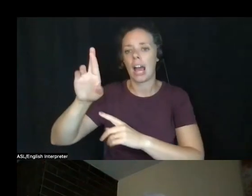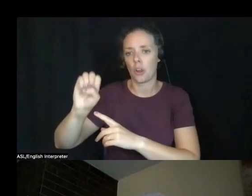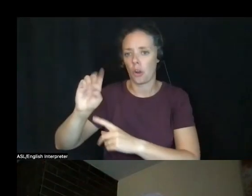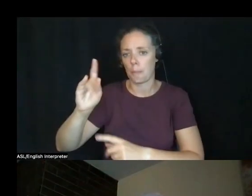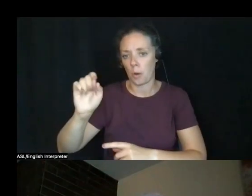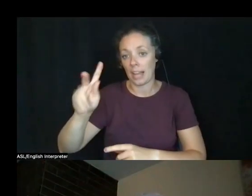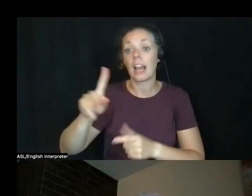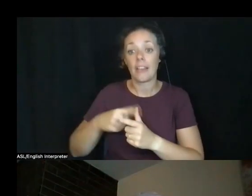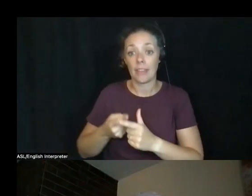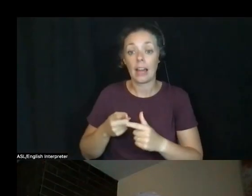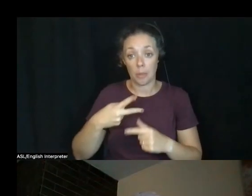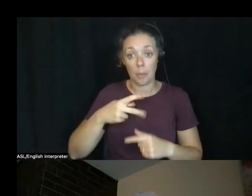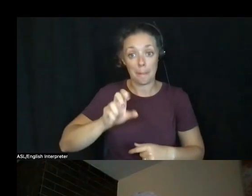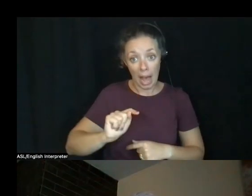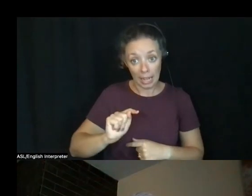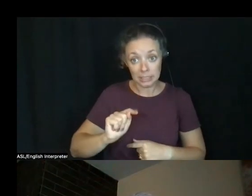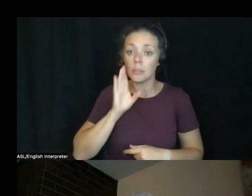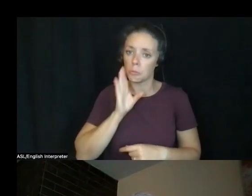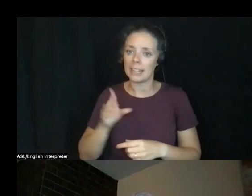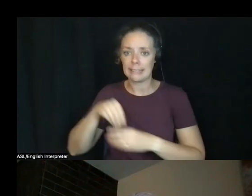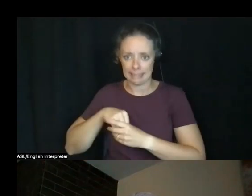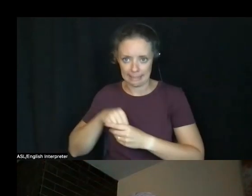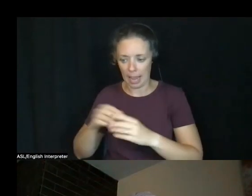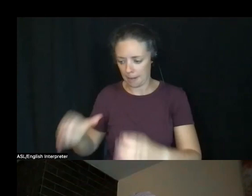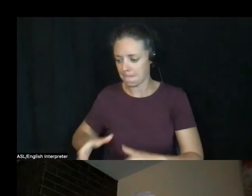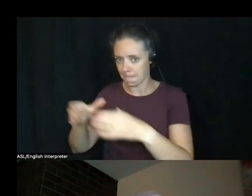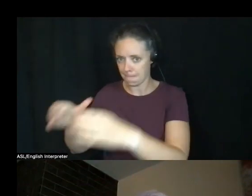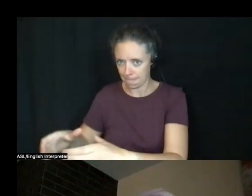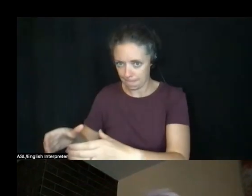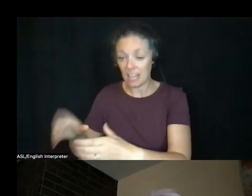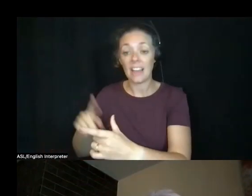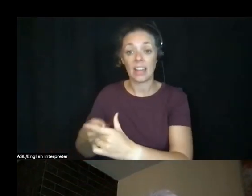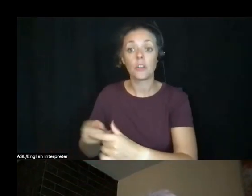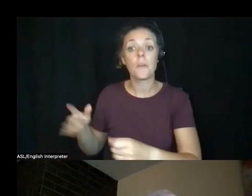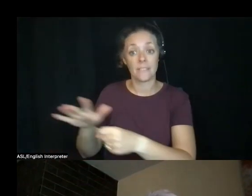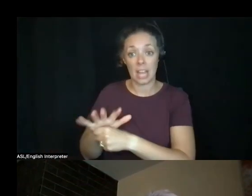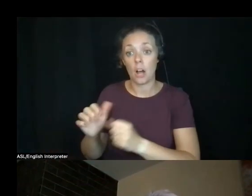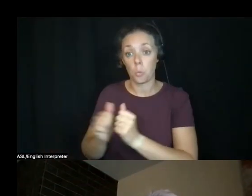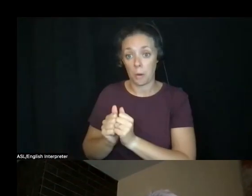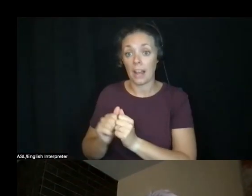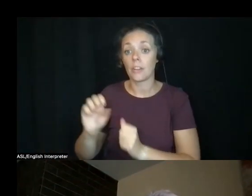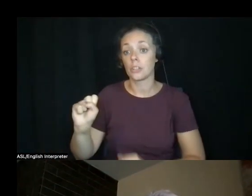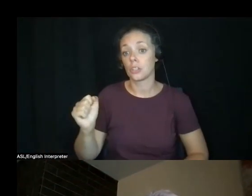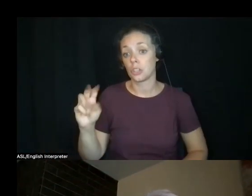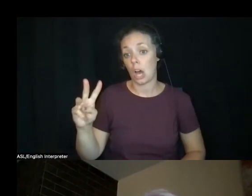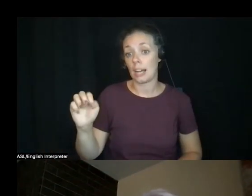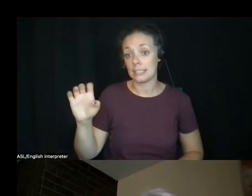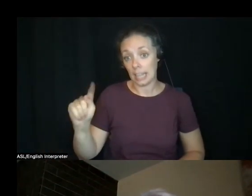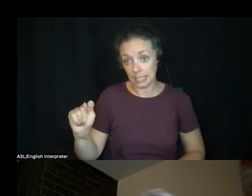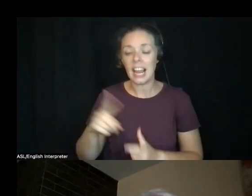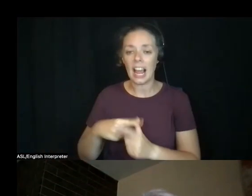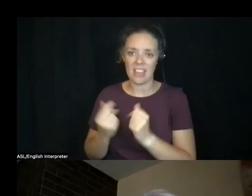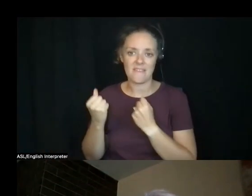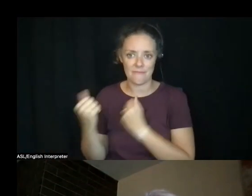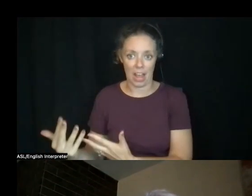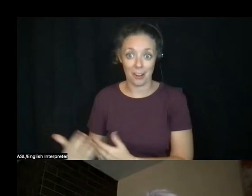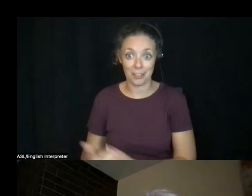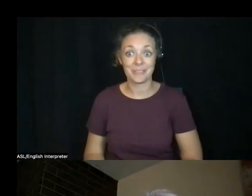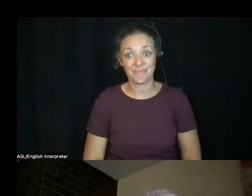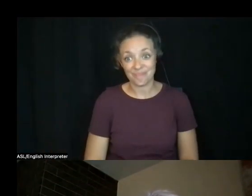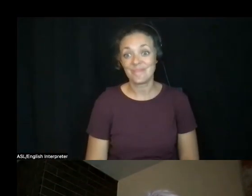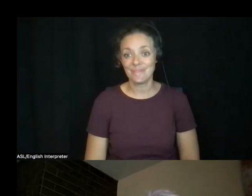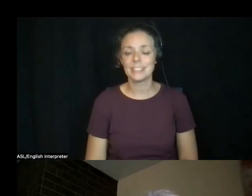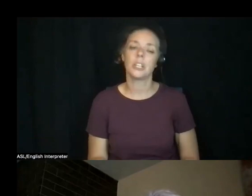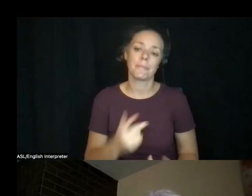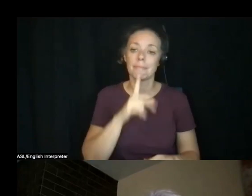go inside and it gets filled with the sawdust and fired. So it's literally something that I can